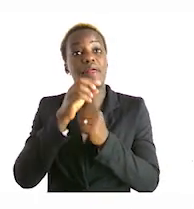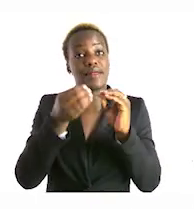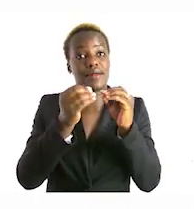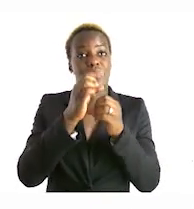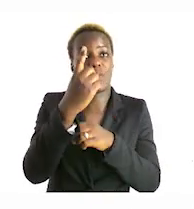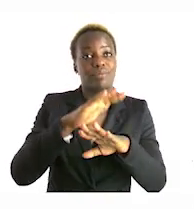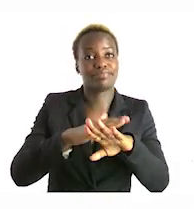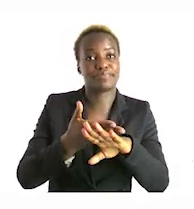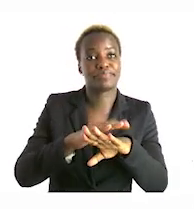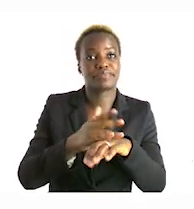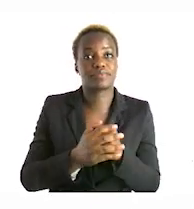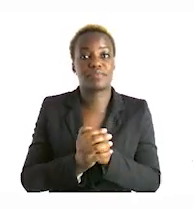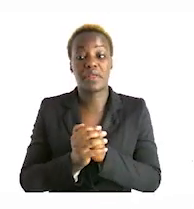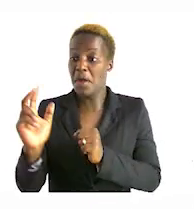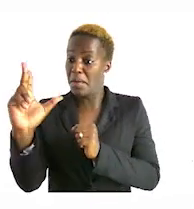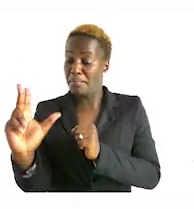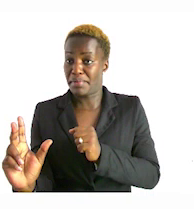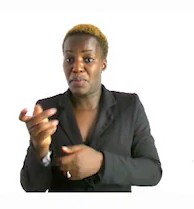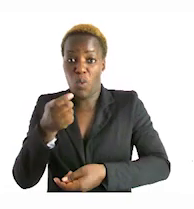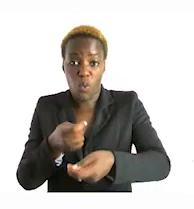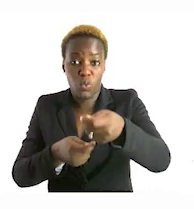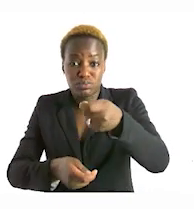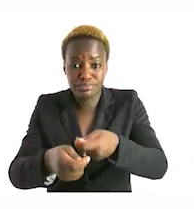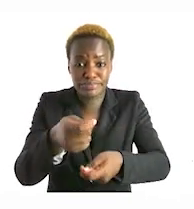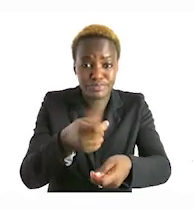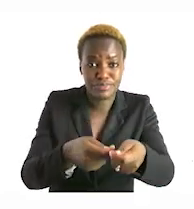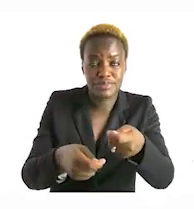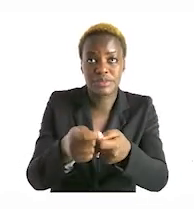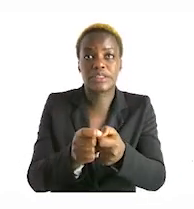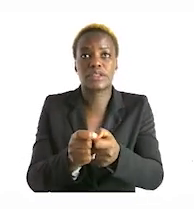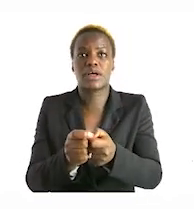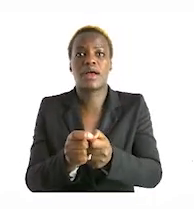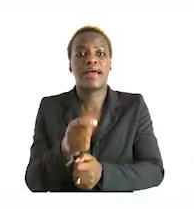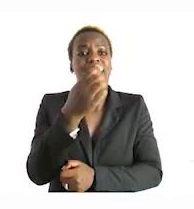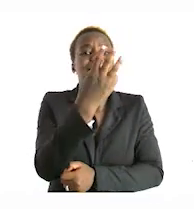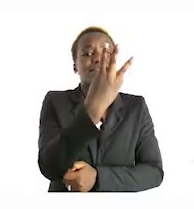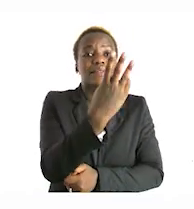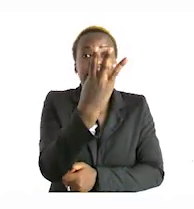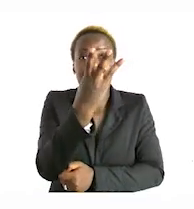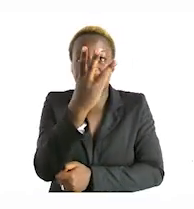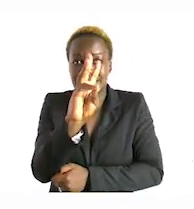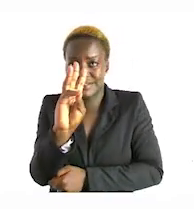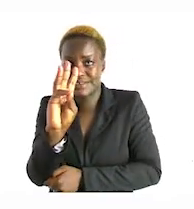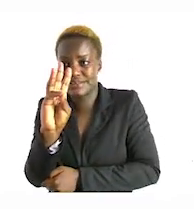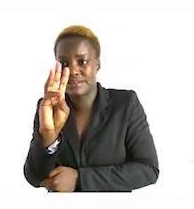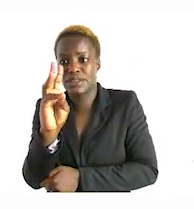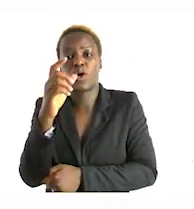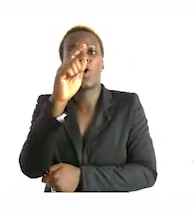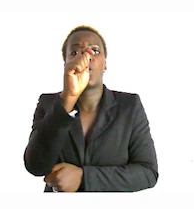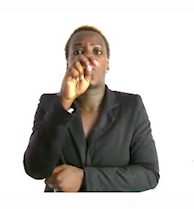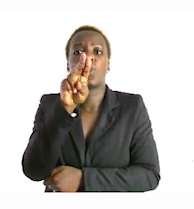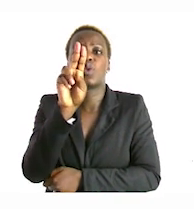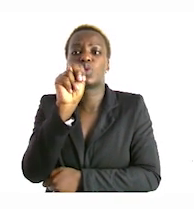a vendor sold 36 tons of tuna on saturday and